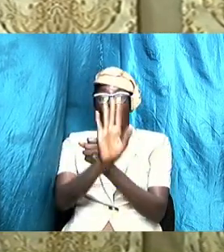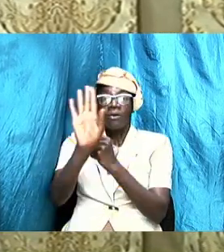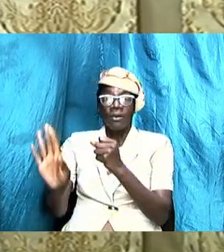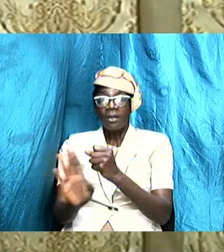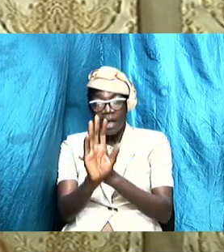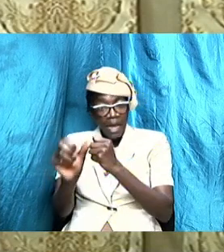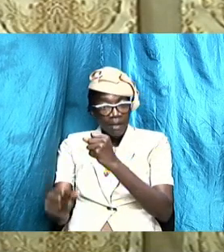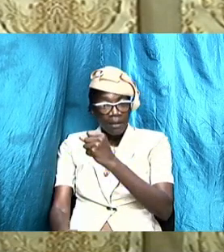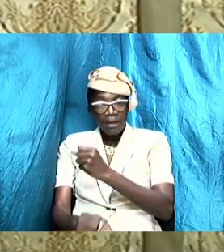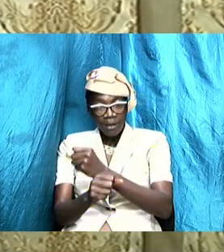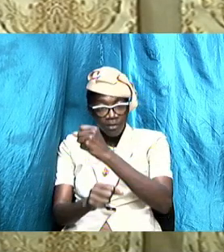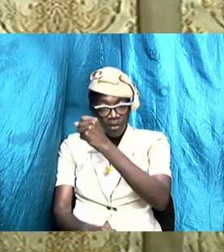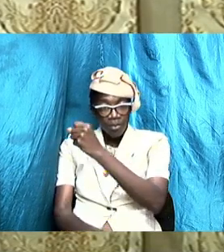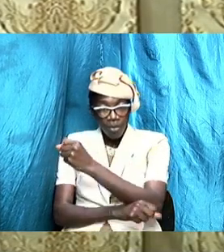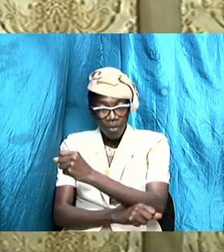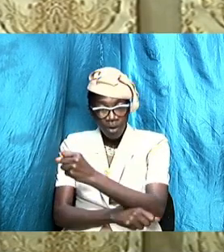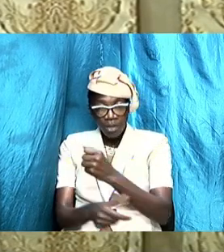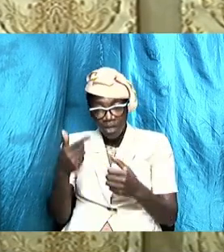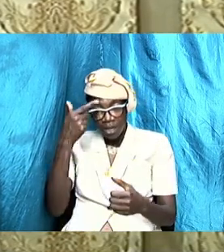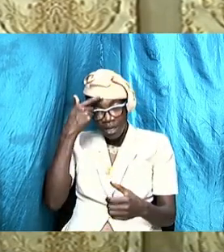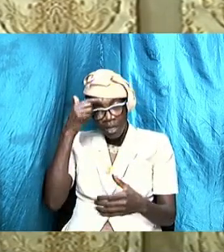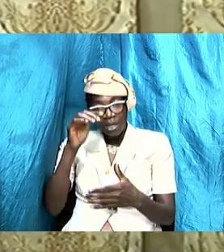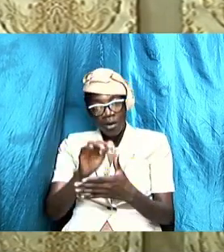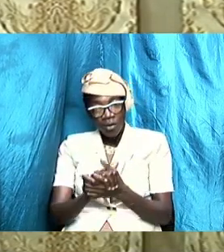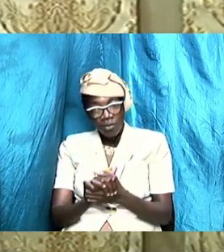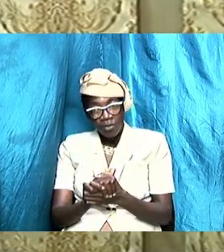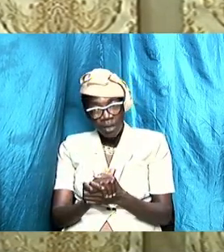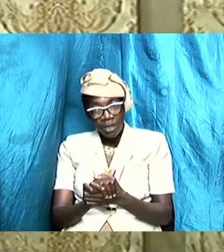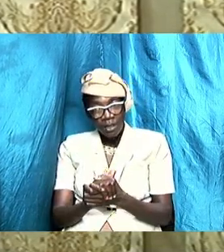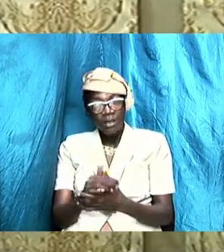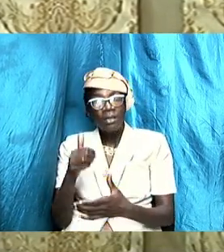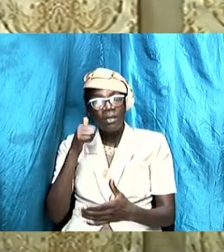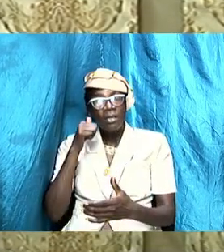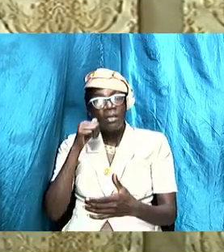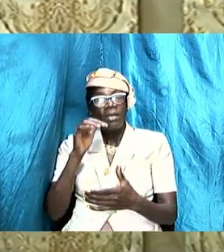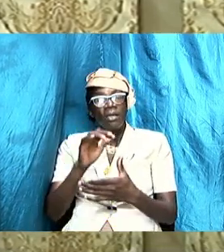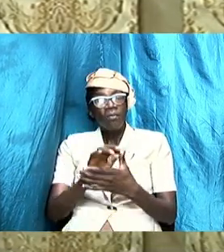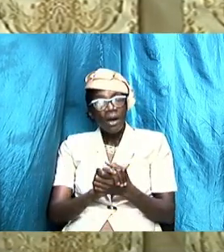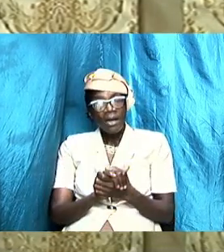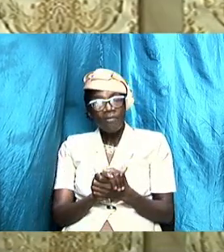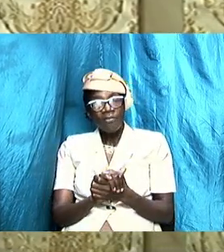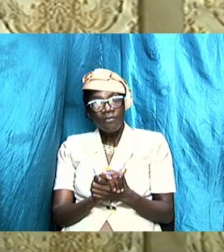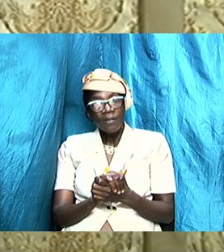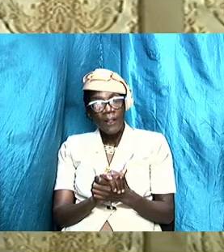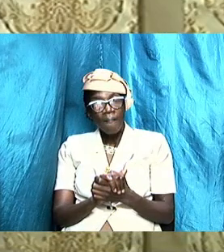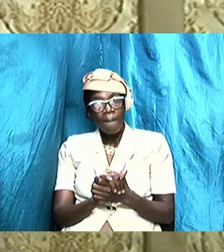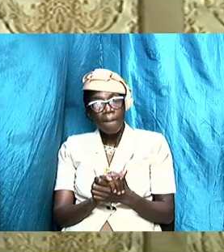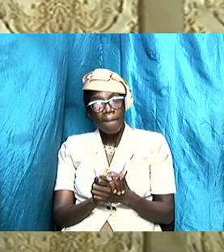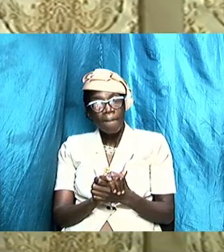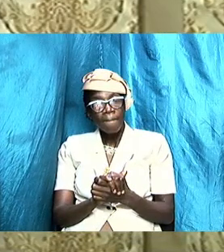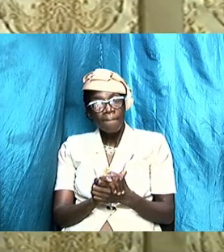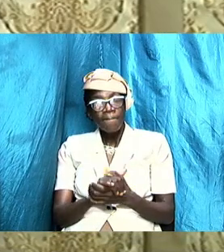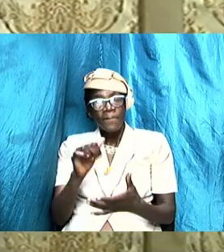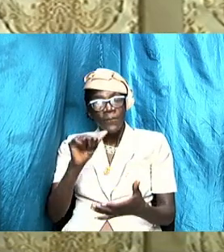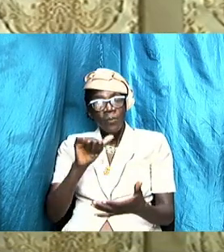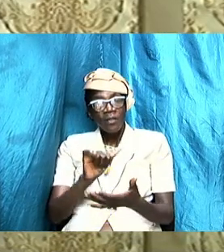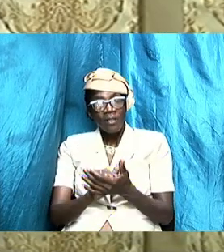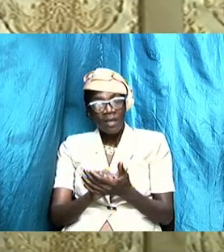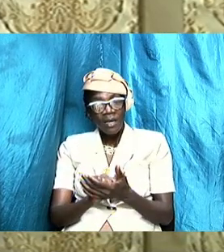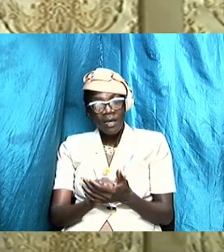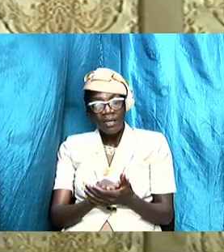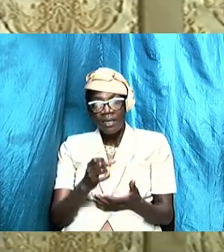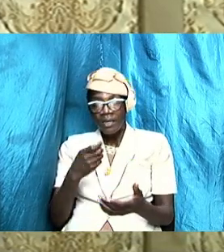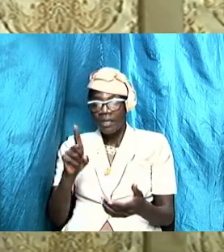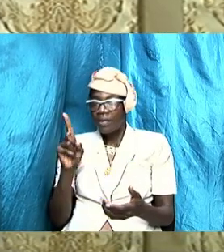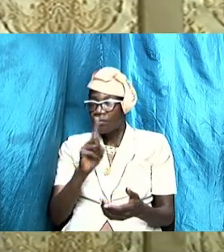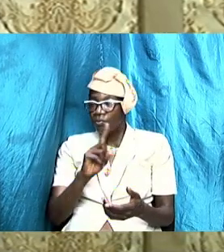of your husband of your wife that is where